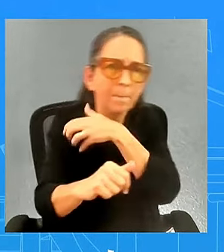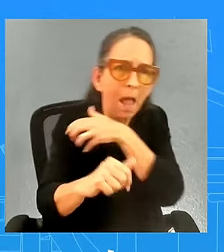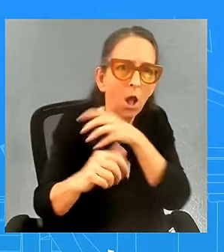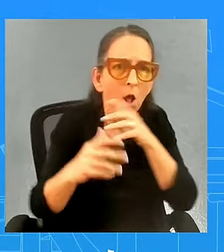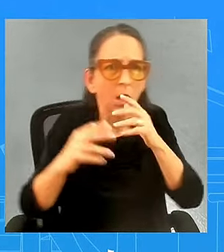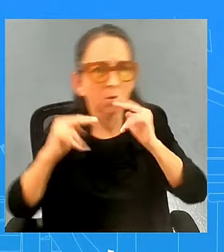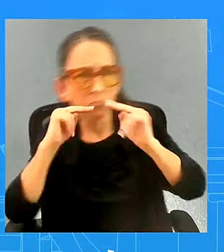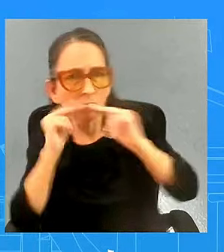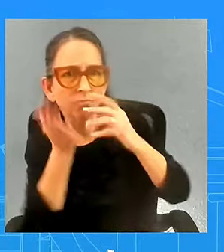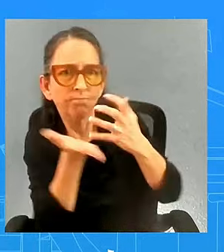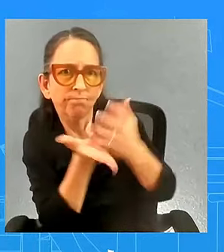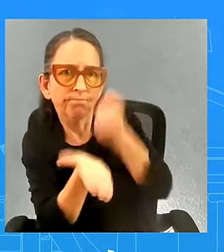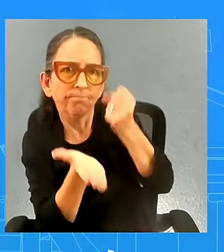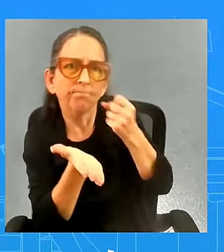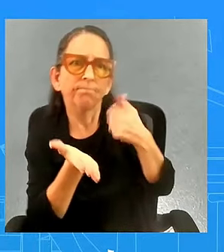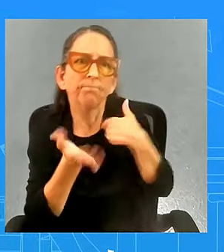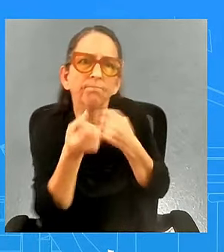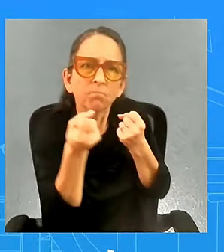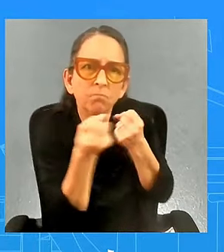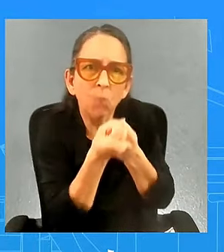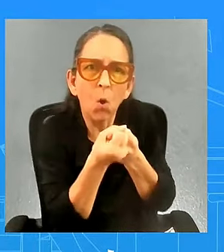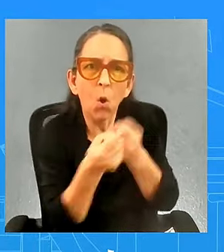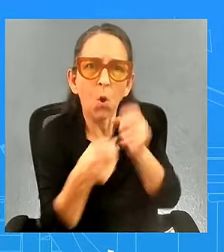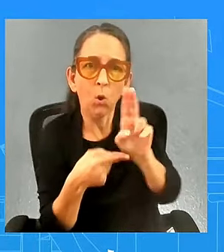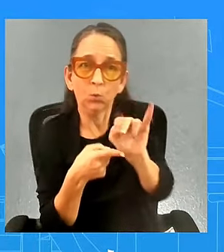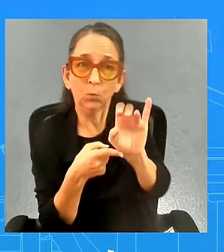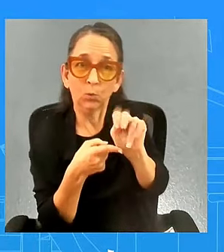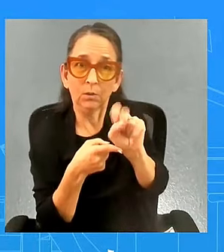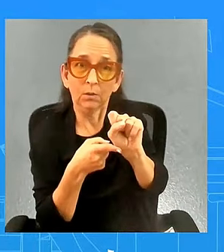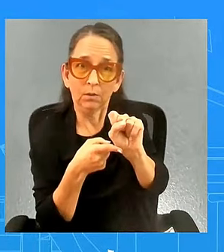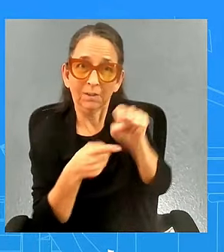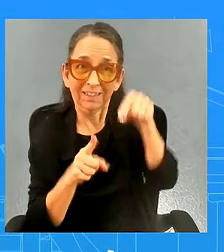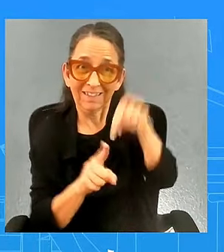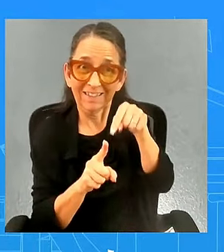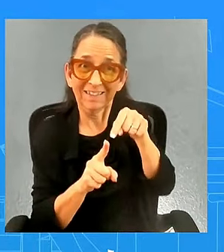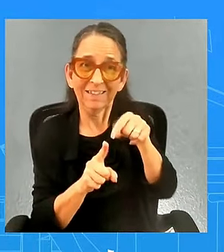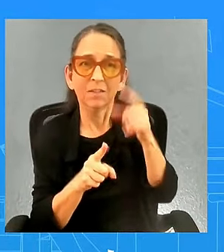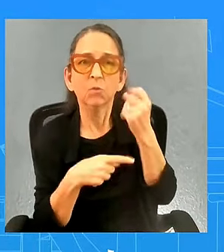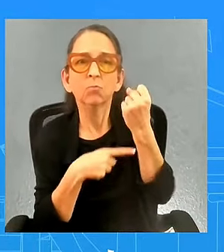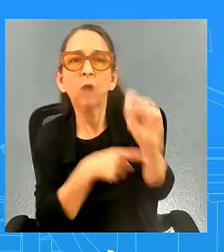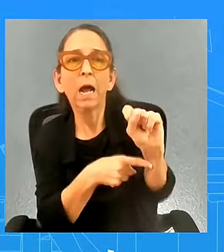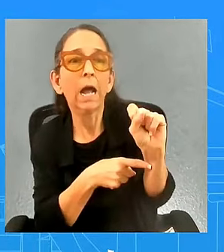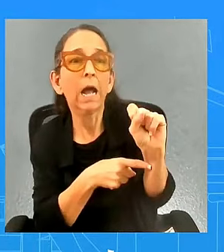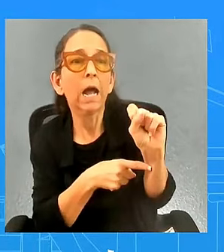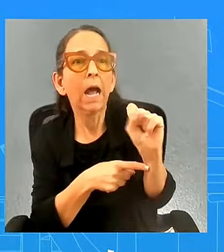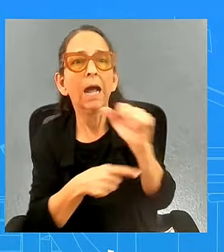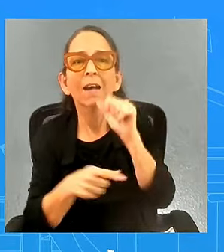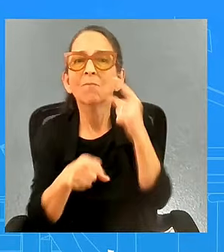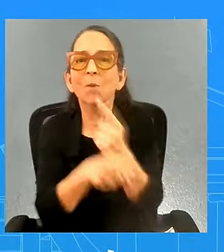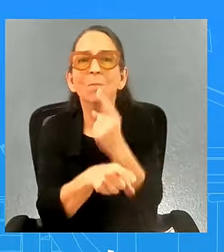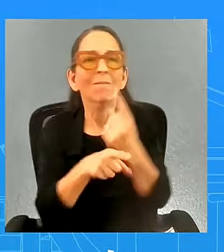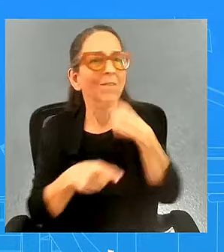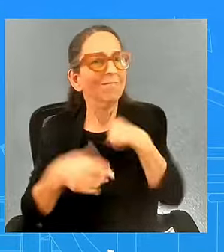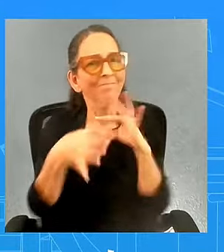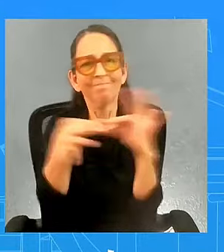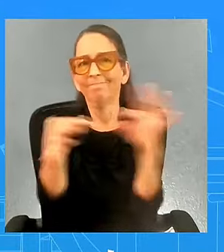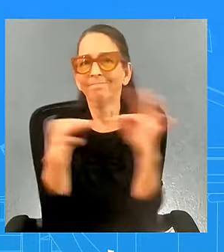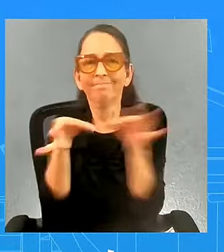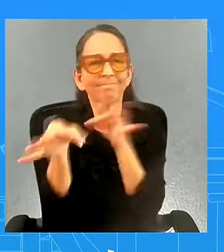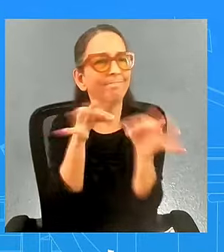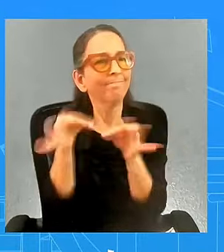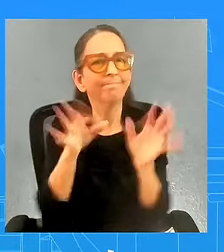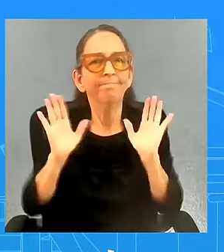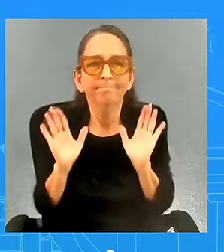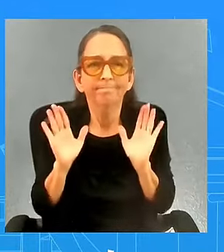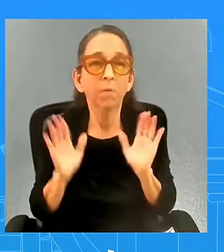supportive of unions any specifics about a particular strike uh it would be inappropriate for me to weigh in jaron you mentioned